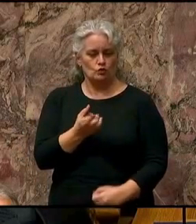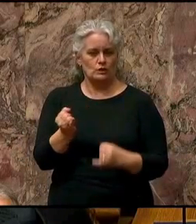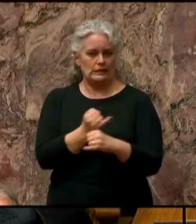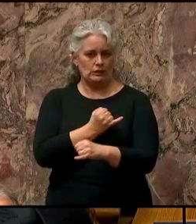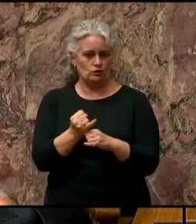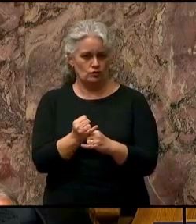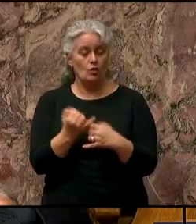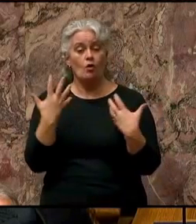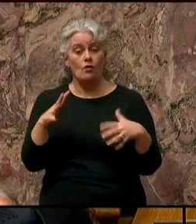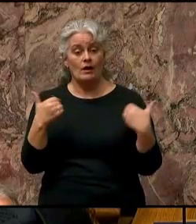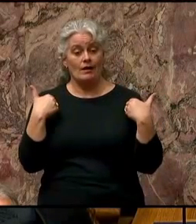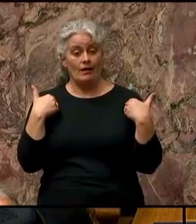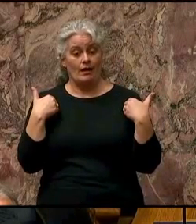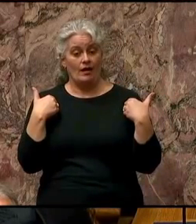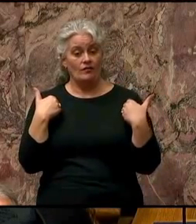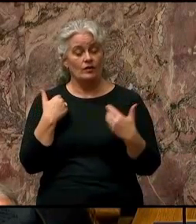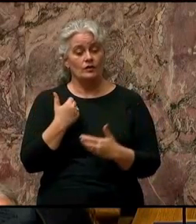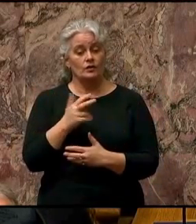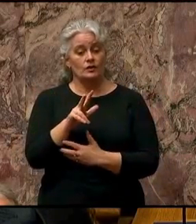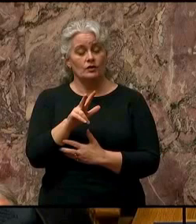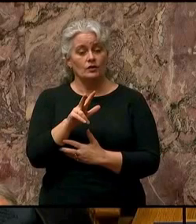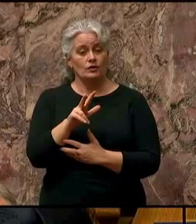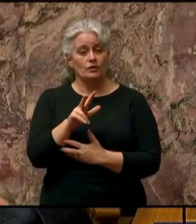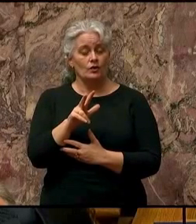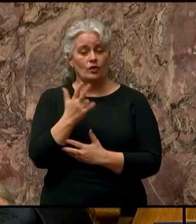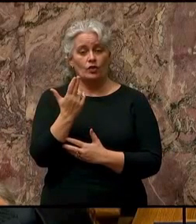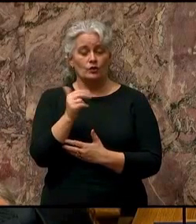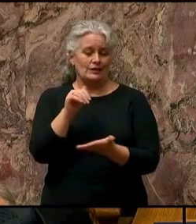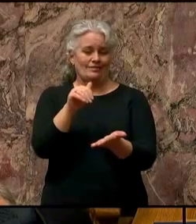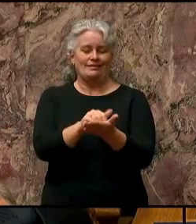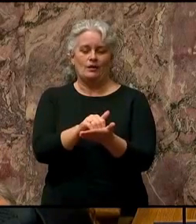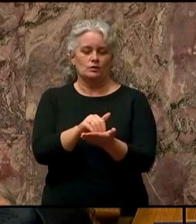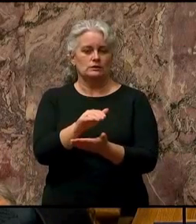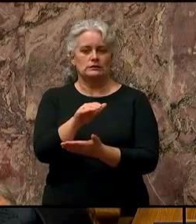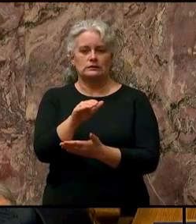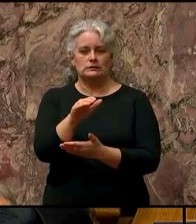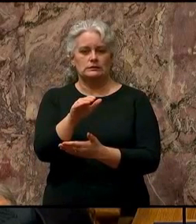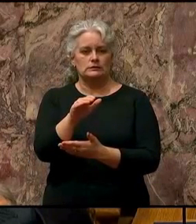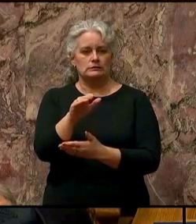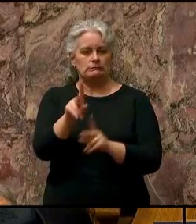already employs 13,000 British Columbians.